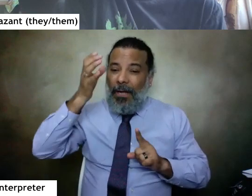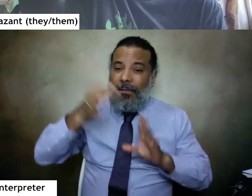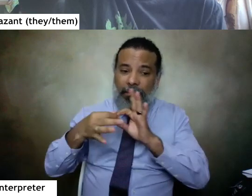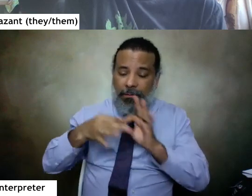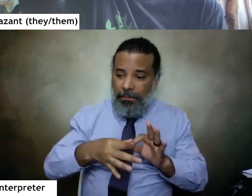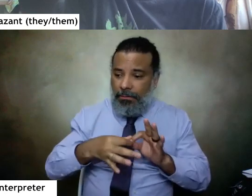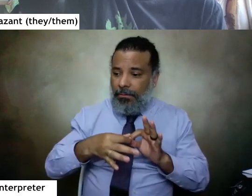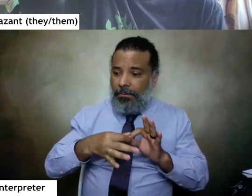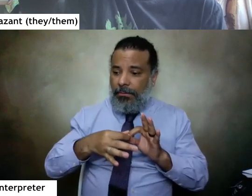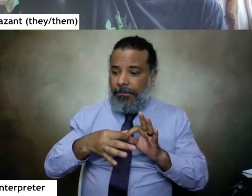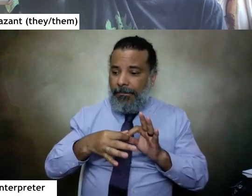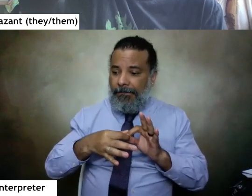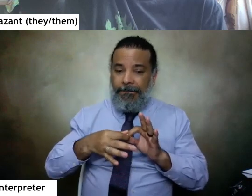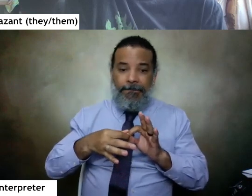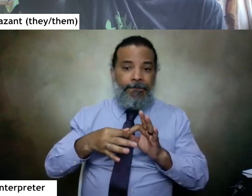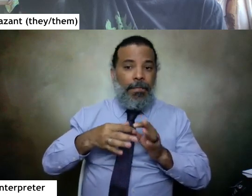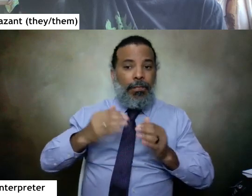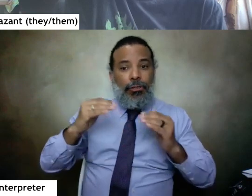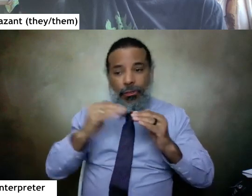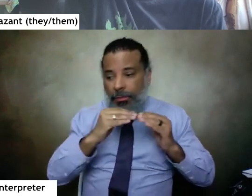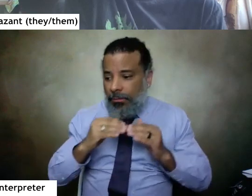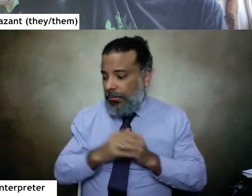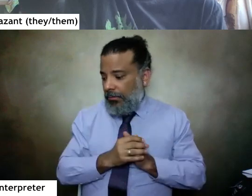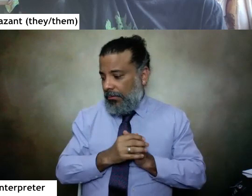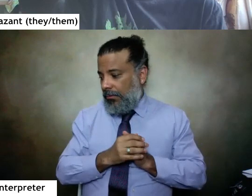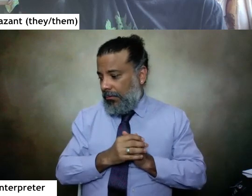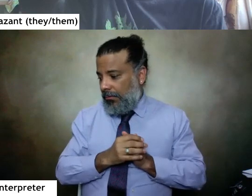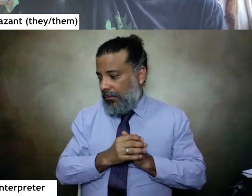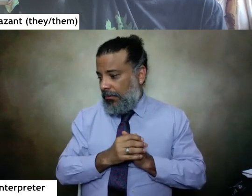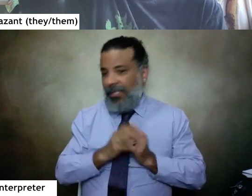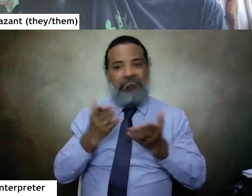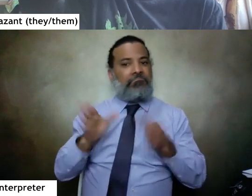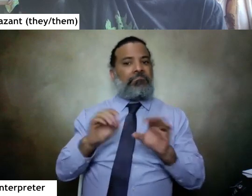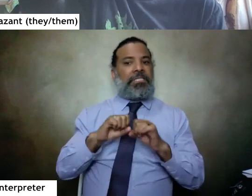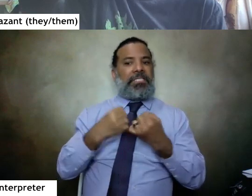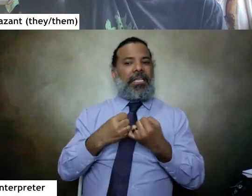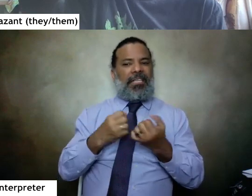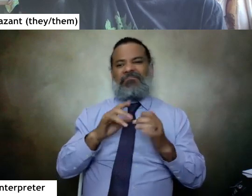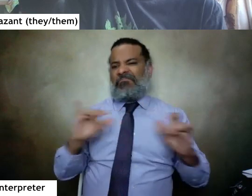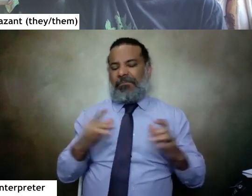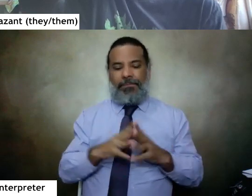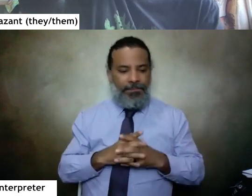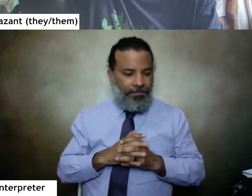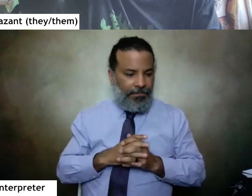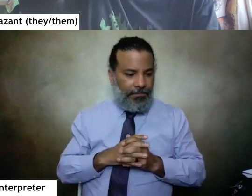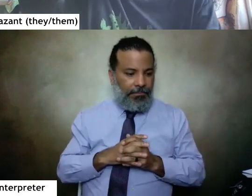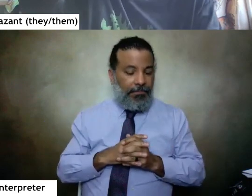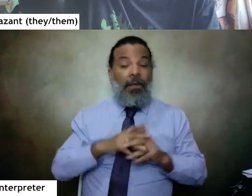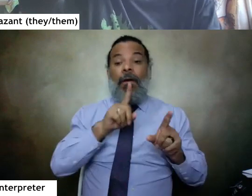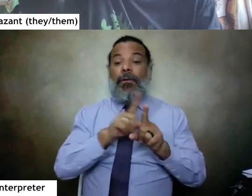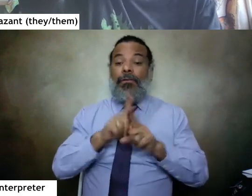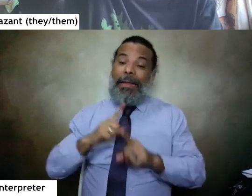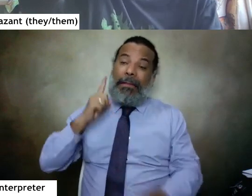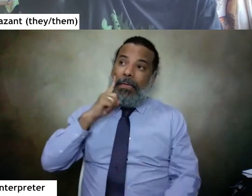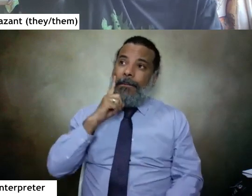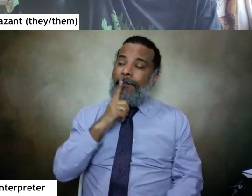justice and society and whatnot um i also think that there